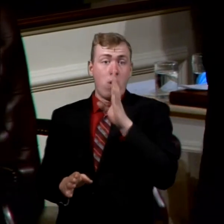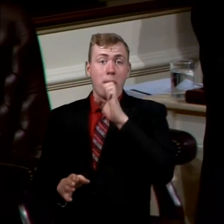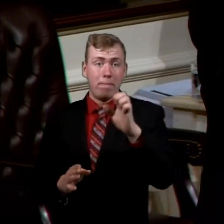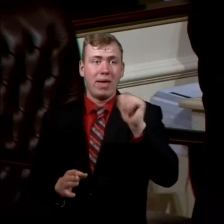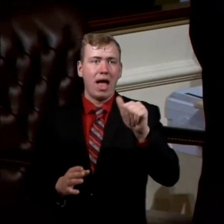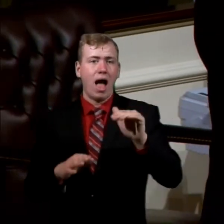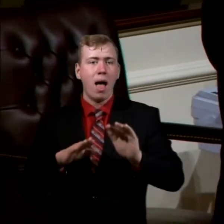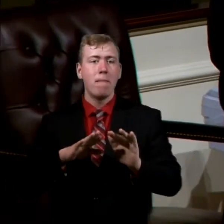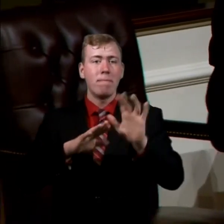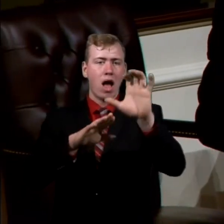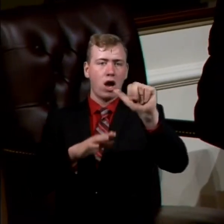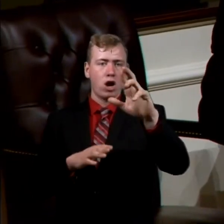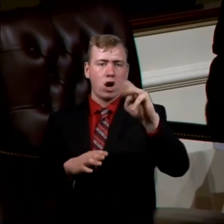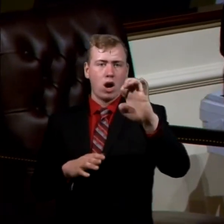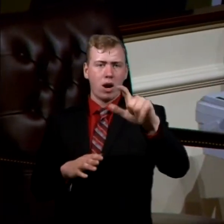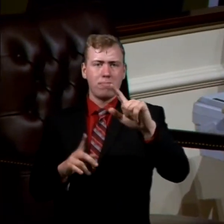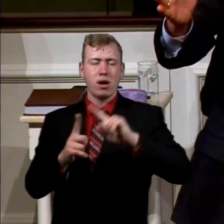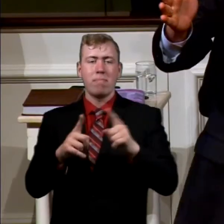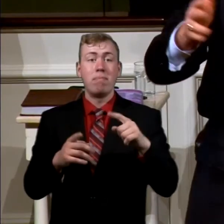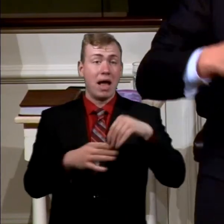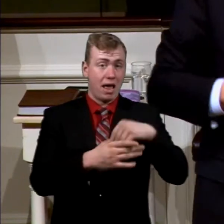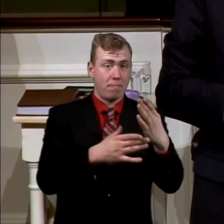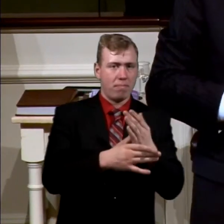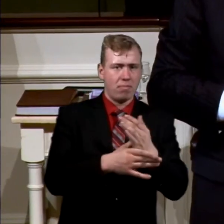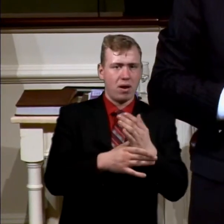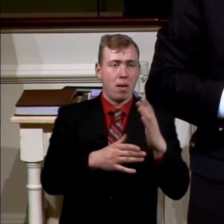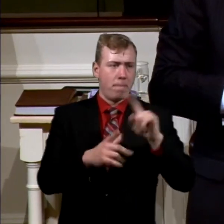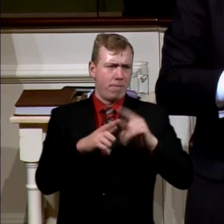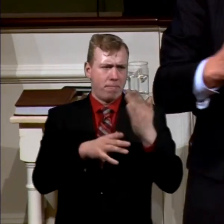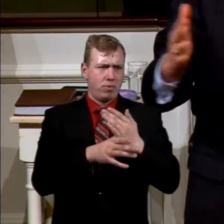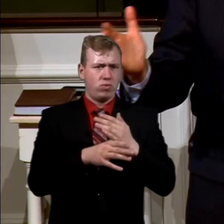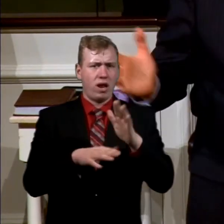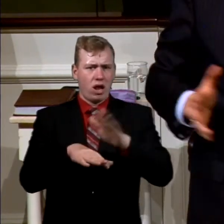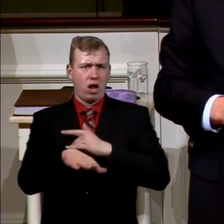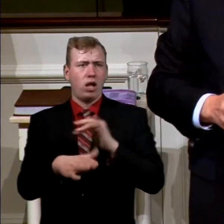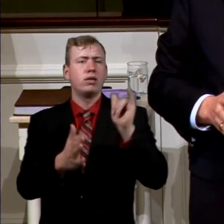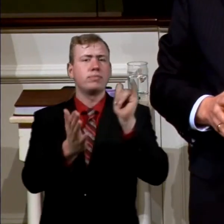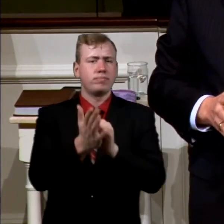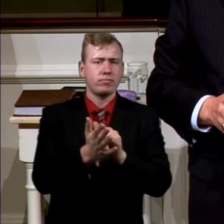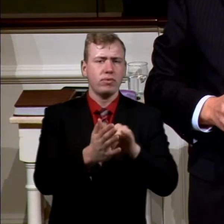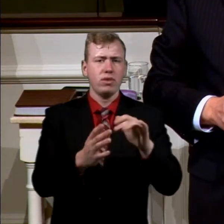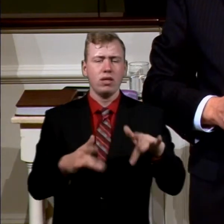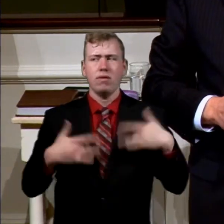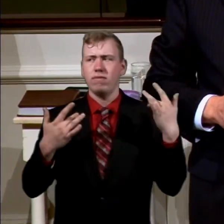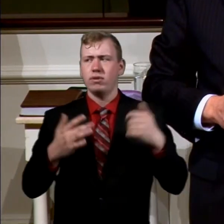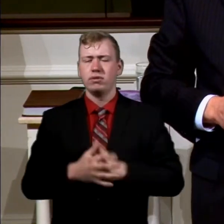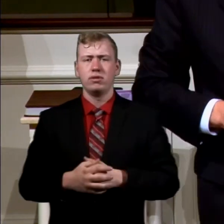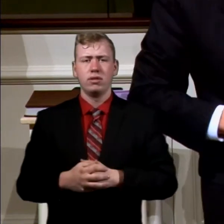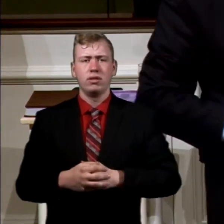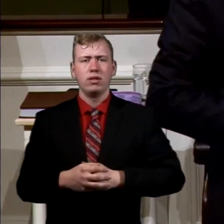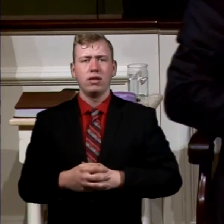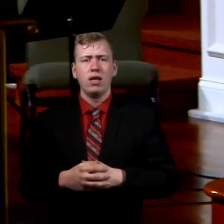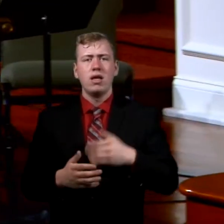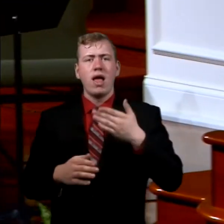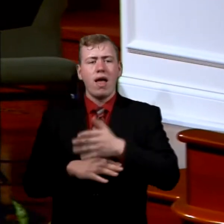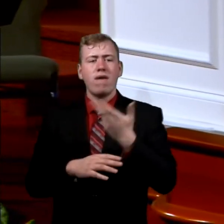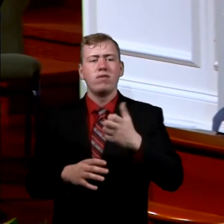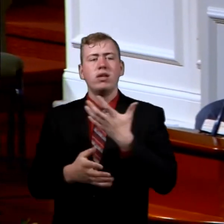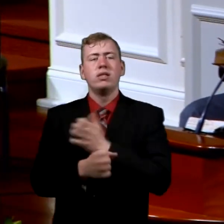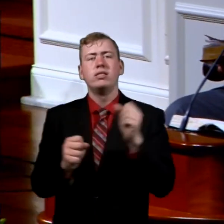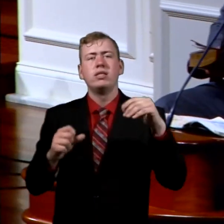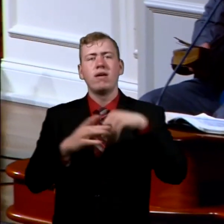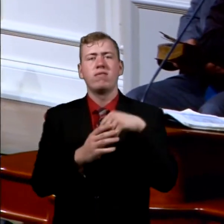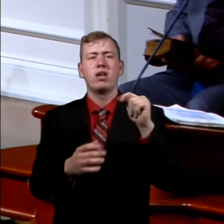of time between his calling and that. We see that throughout the Bible. Apostle Paul, after he got saved in Tarshish,